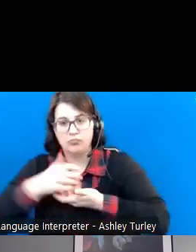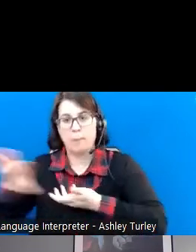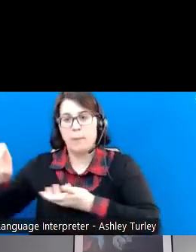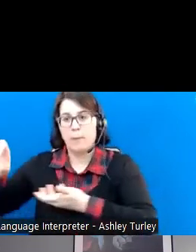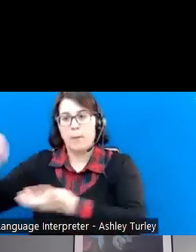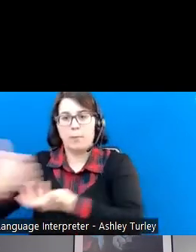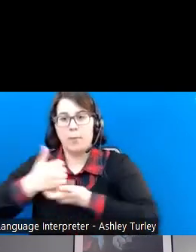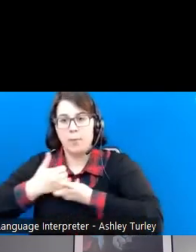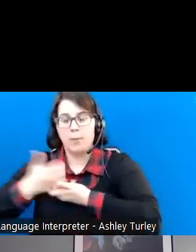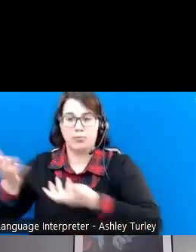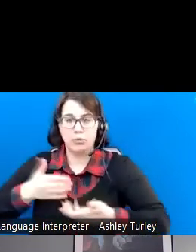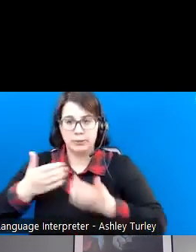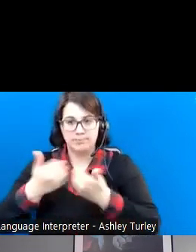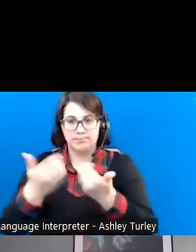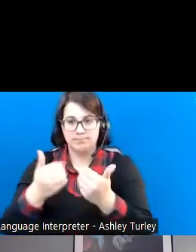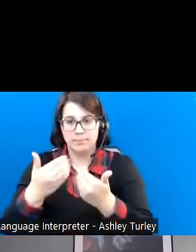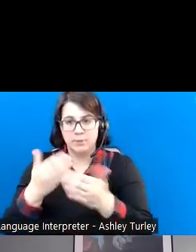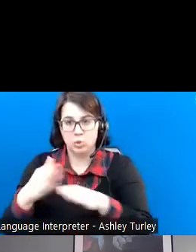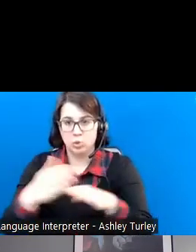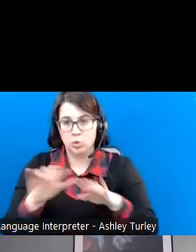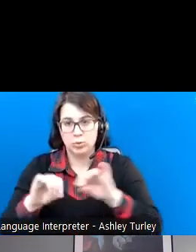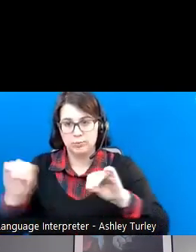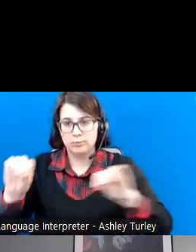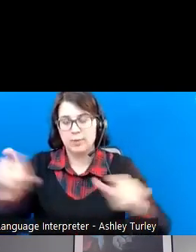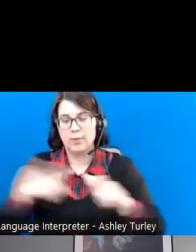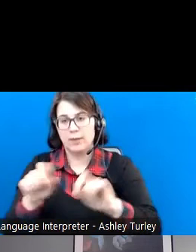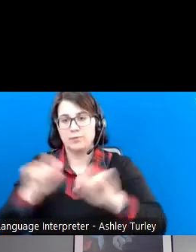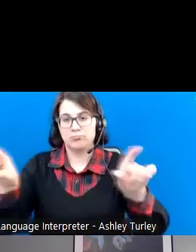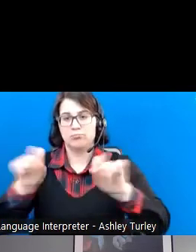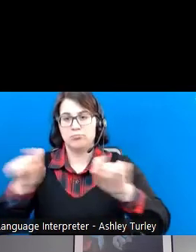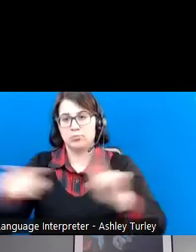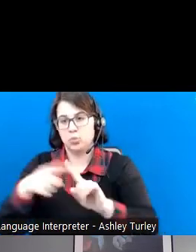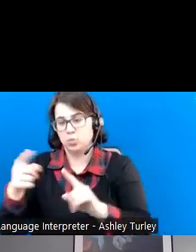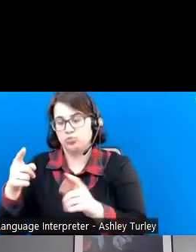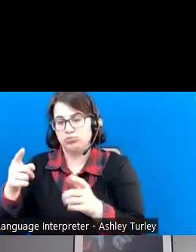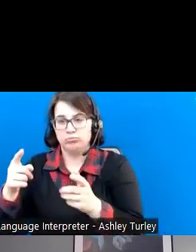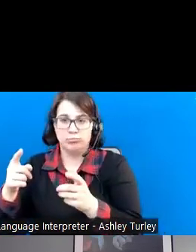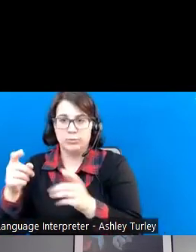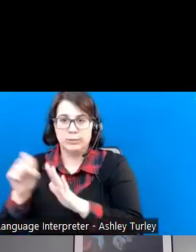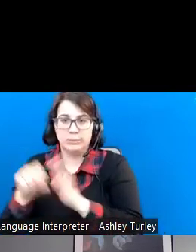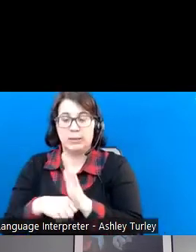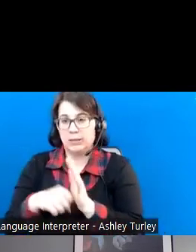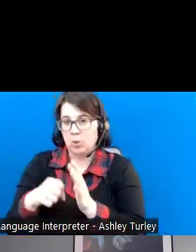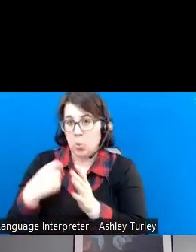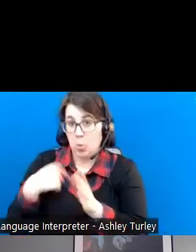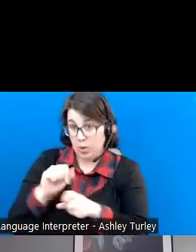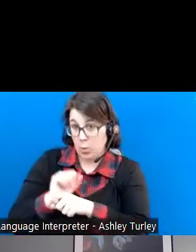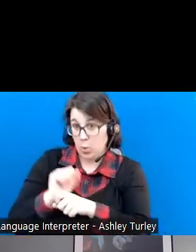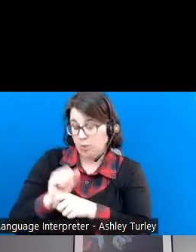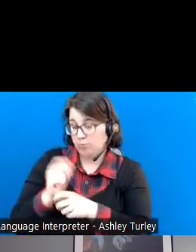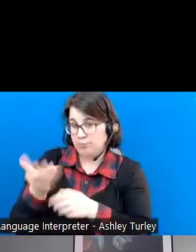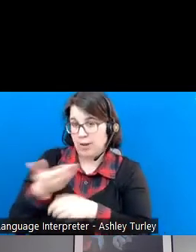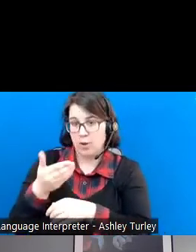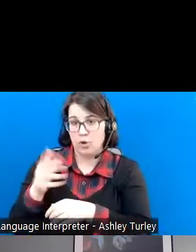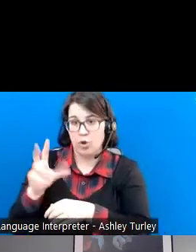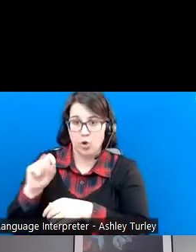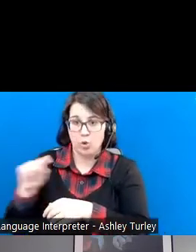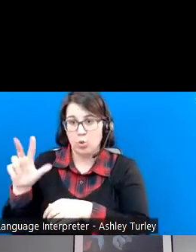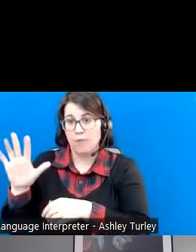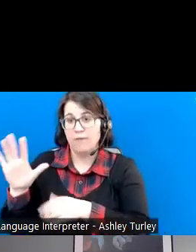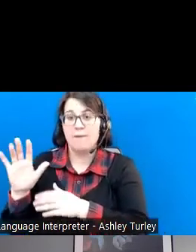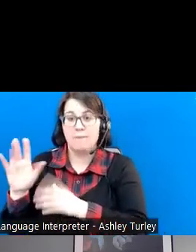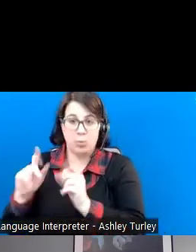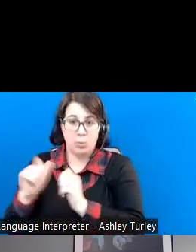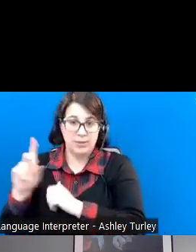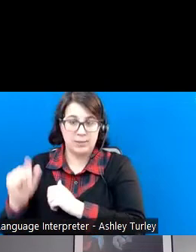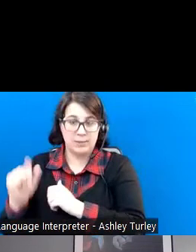give it on pallets, and then take it to the post office at the end of the day for the state. And we employ about 30 to 35 individuals with disabilities doing a variety of jobs down there from